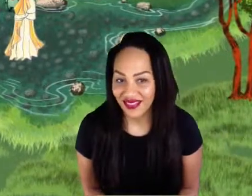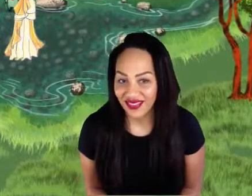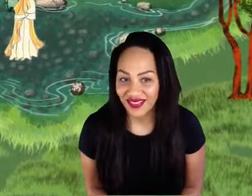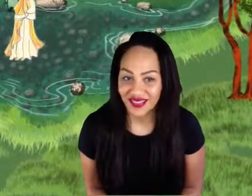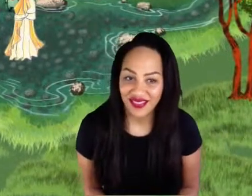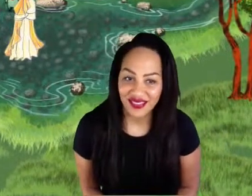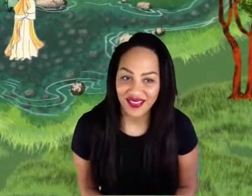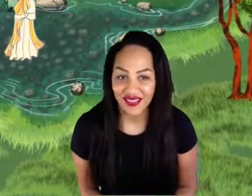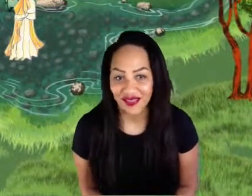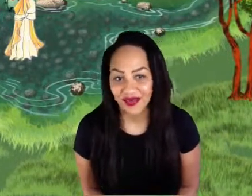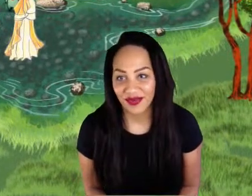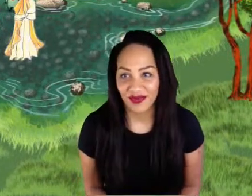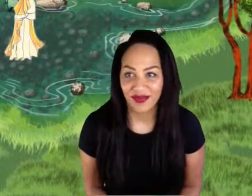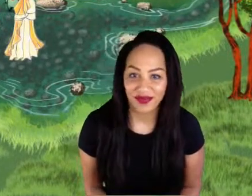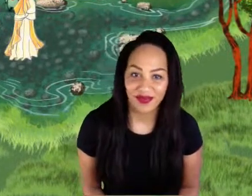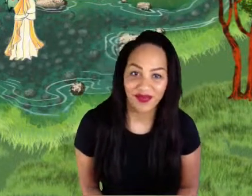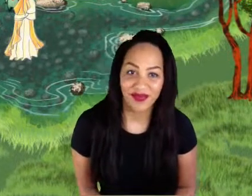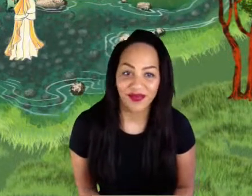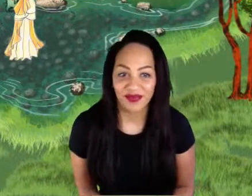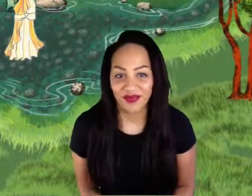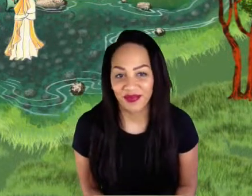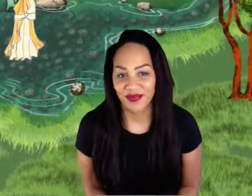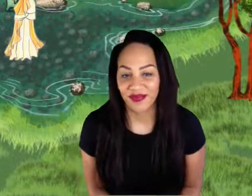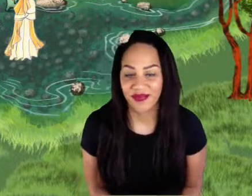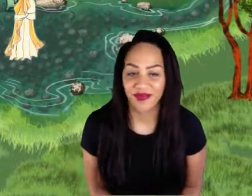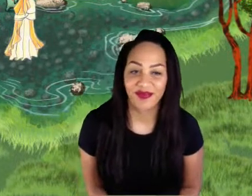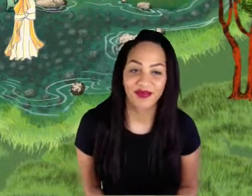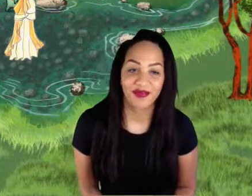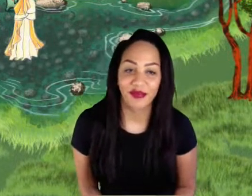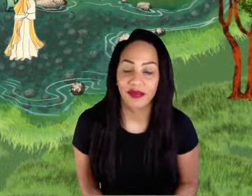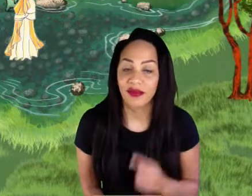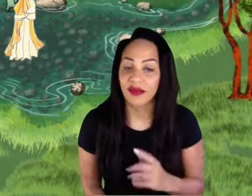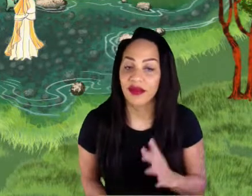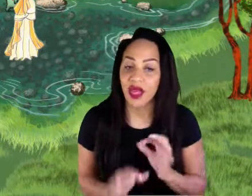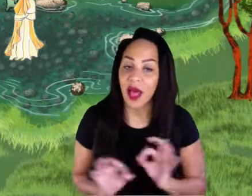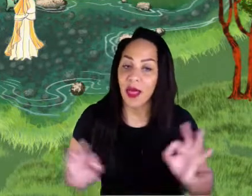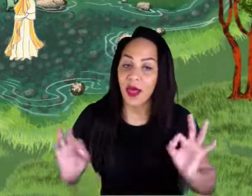And this music, this, the composer actually played in his bathtub.